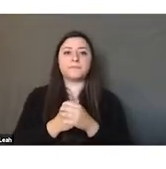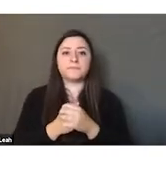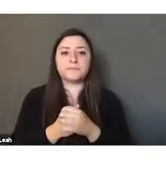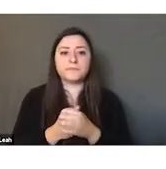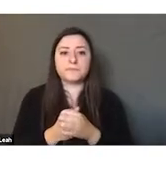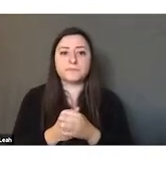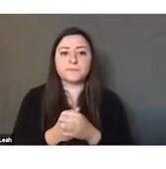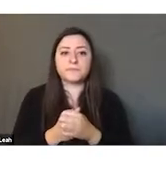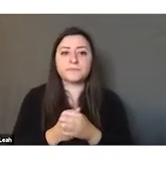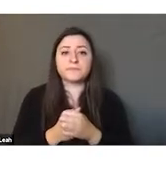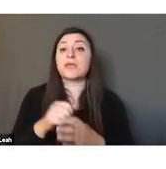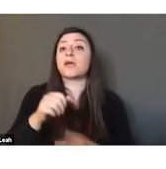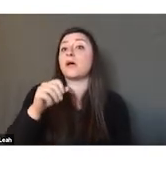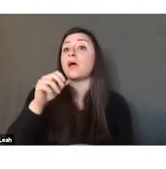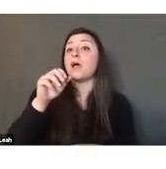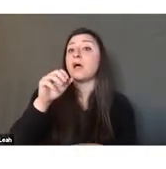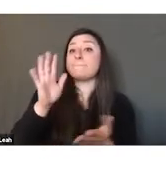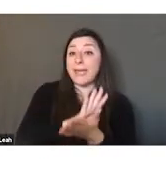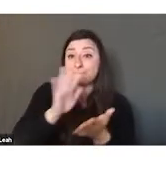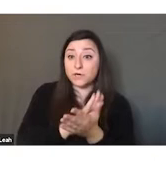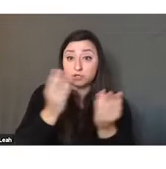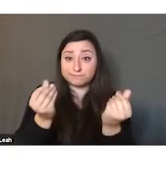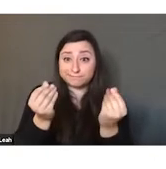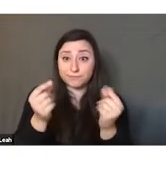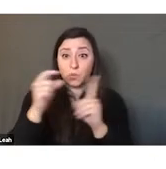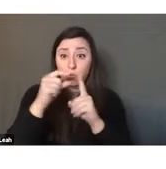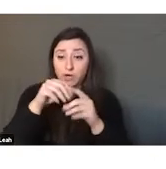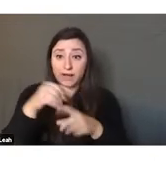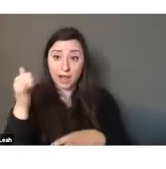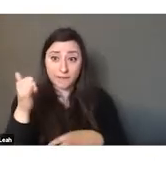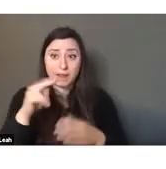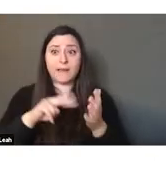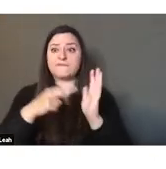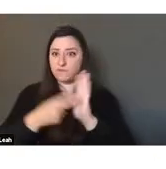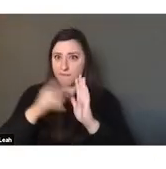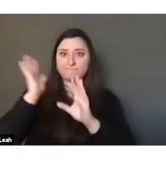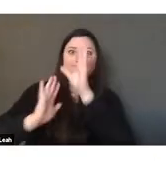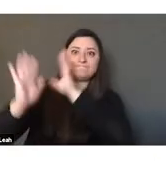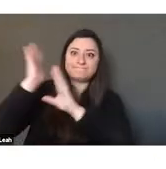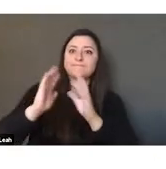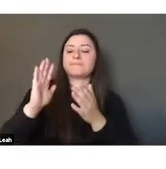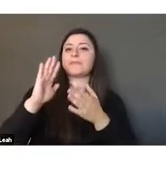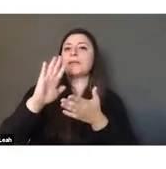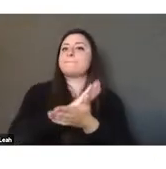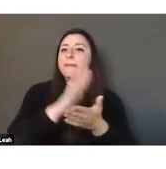Warraq in Arabic means paper, so he comes from a dynasty of paper makers. I'm sorry.